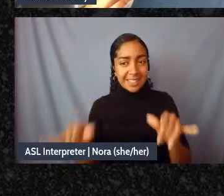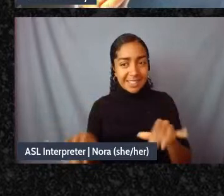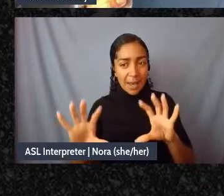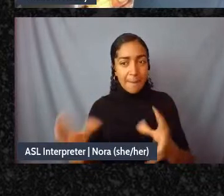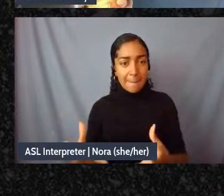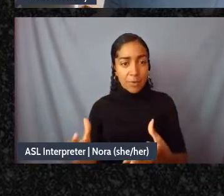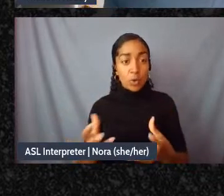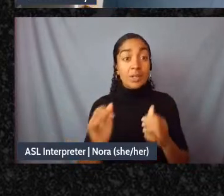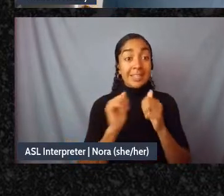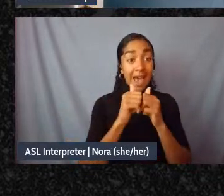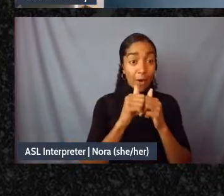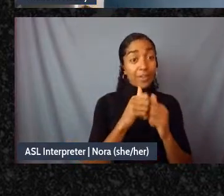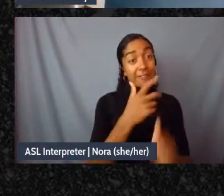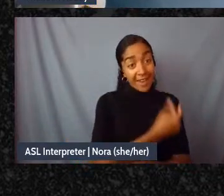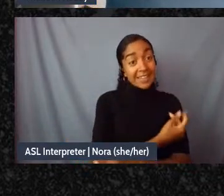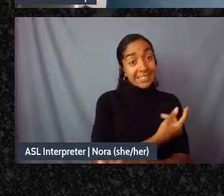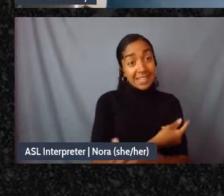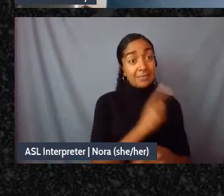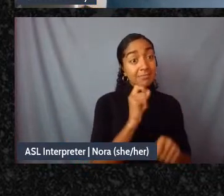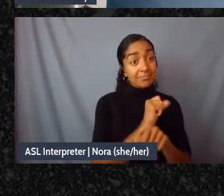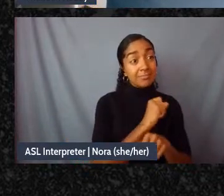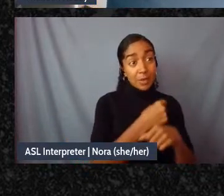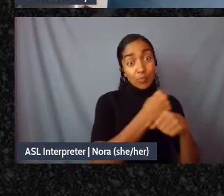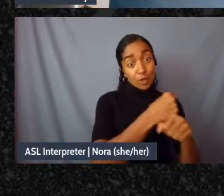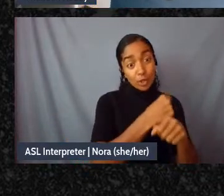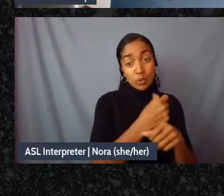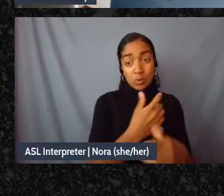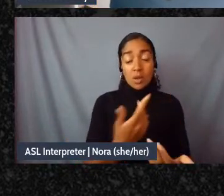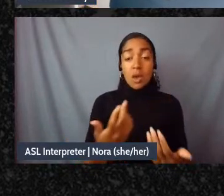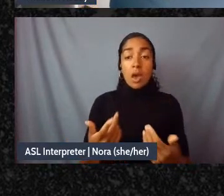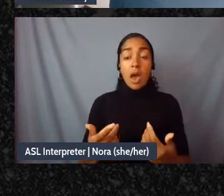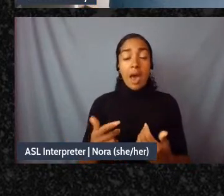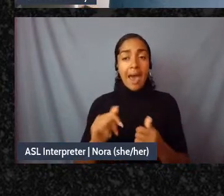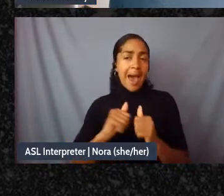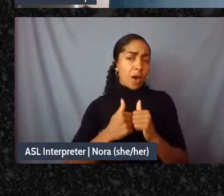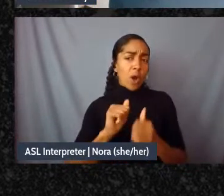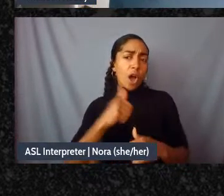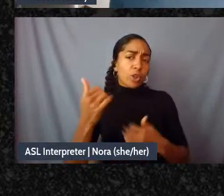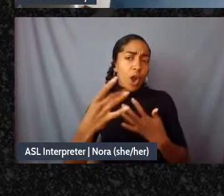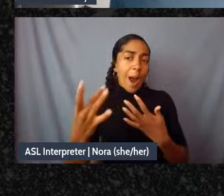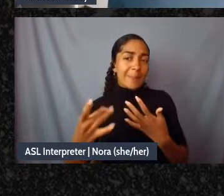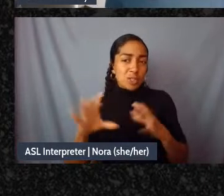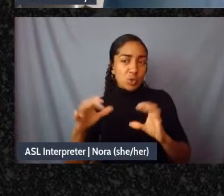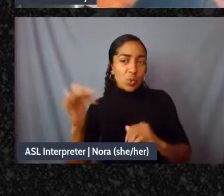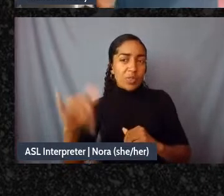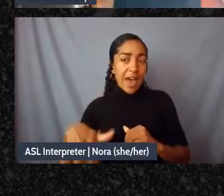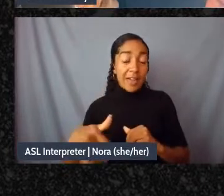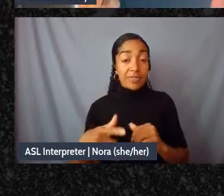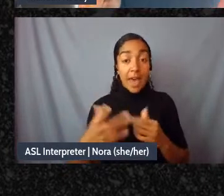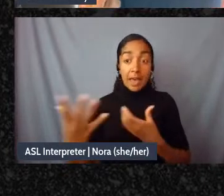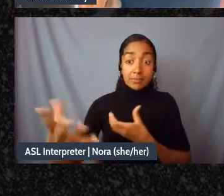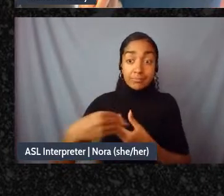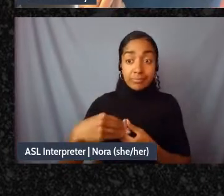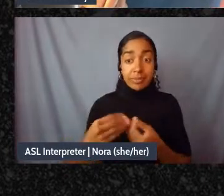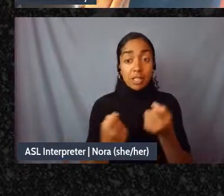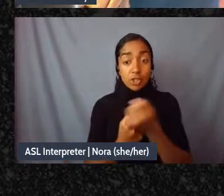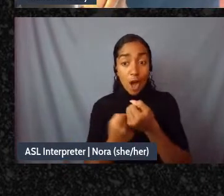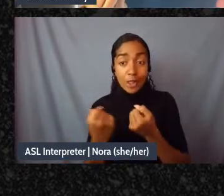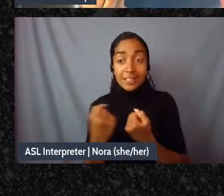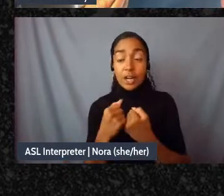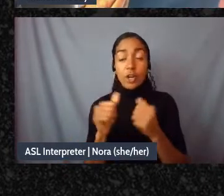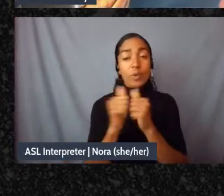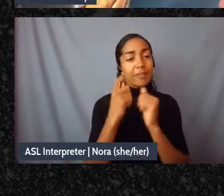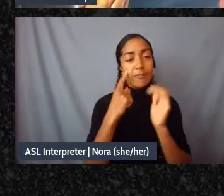vaccine was ultimately produced in alternative ways that build in solidarities with for example